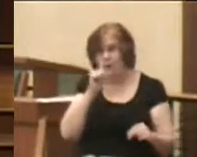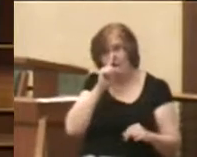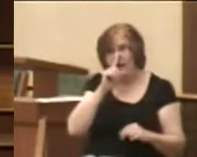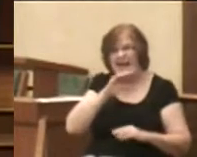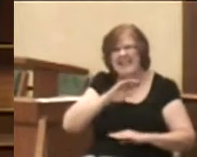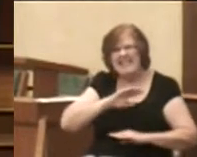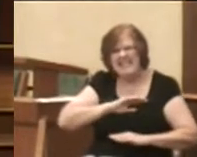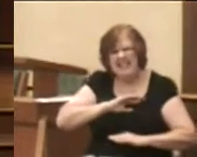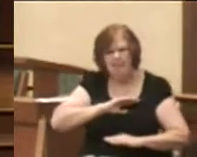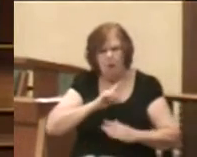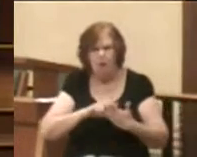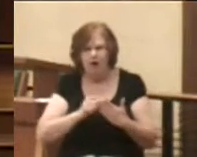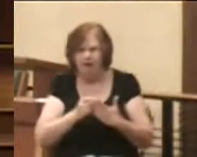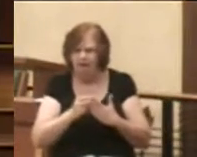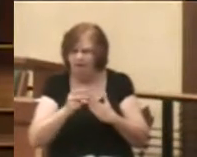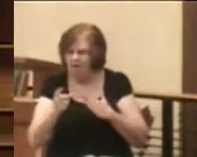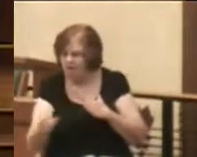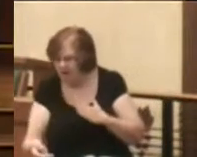what falls to the ground.